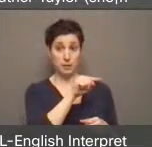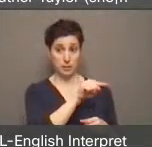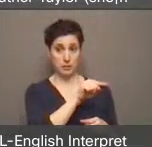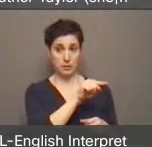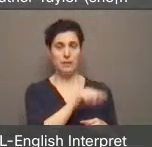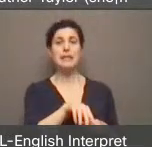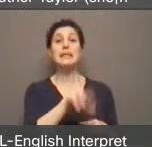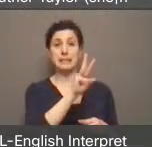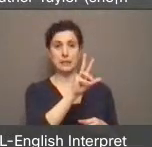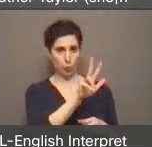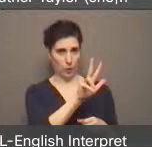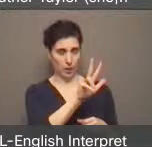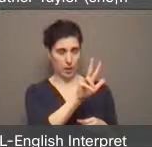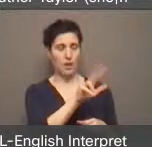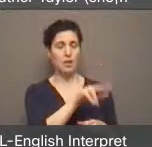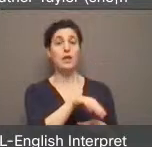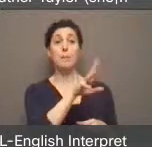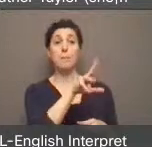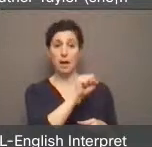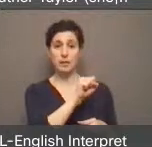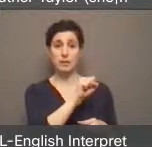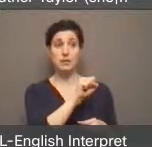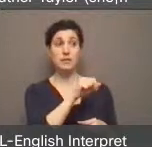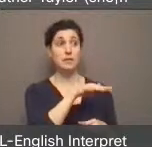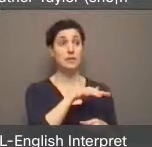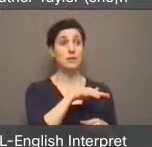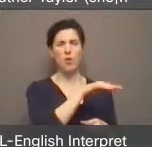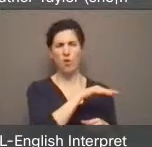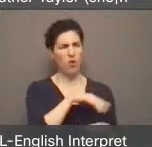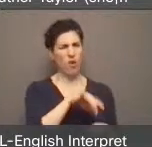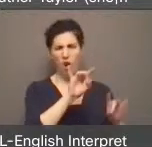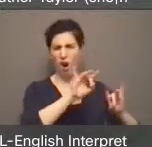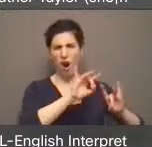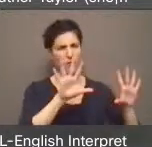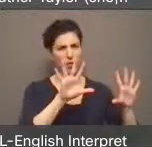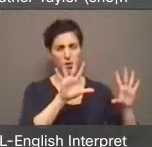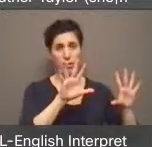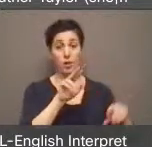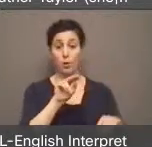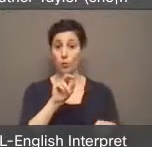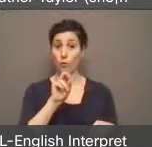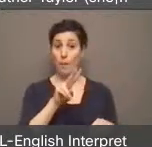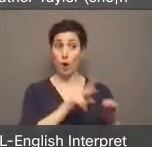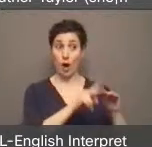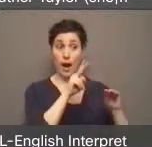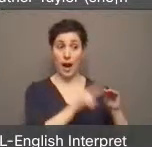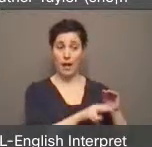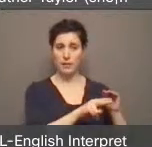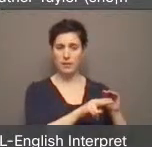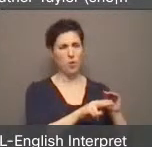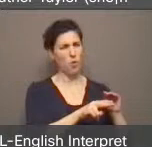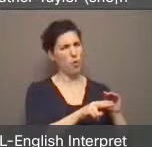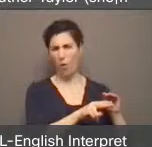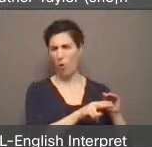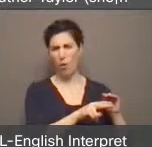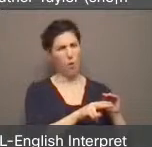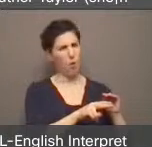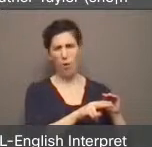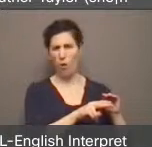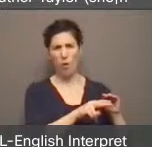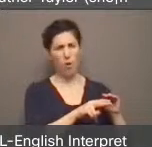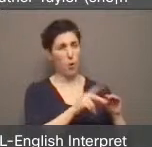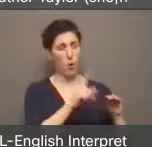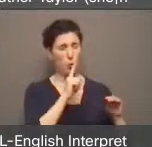It was bad even before the pandemic. But in November with the cuts, I'd say reliability fell off a cliff.